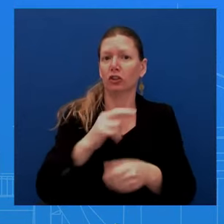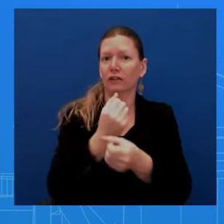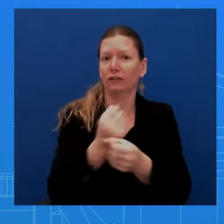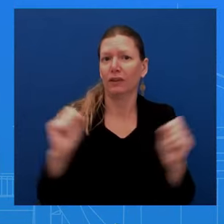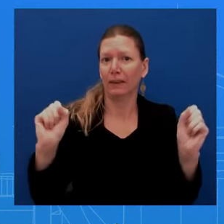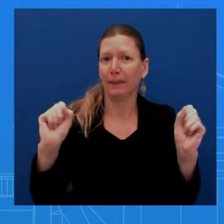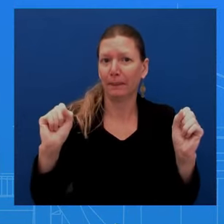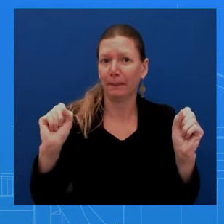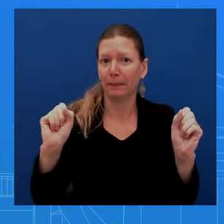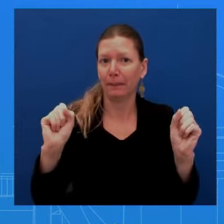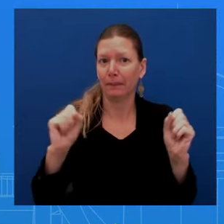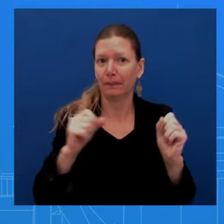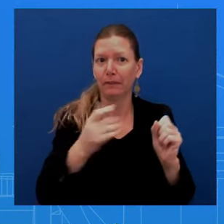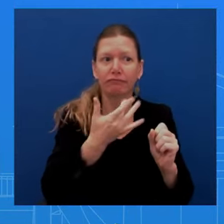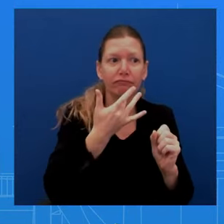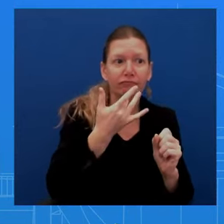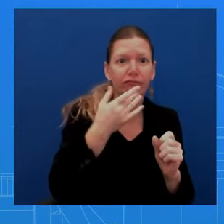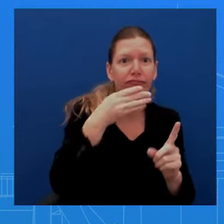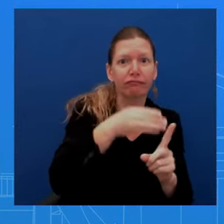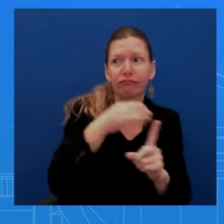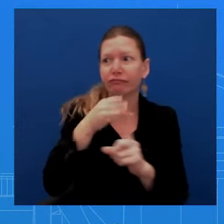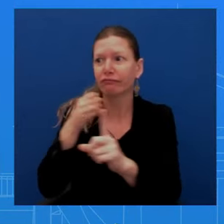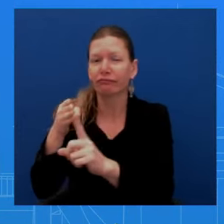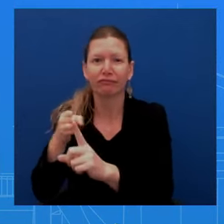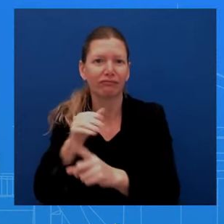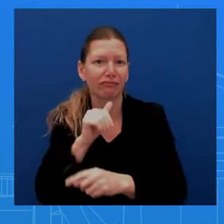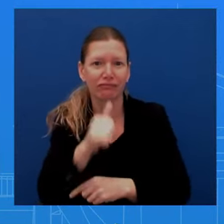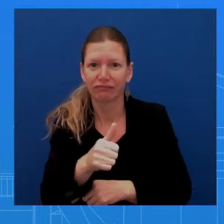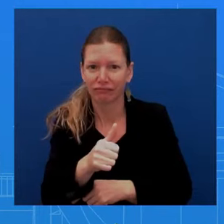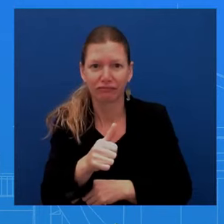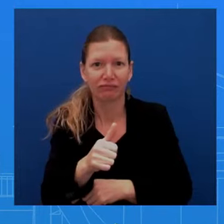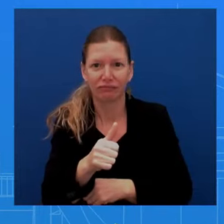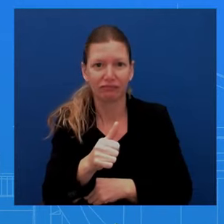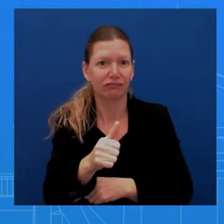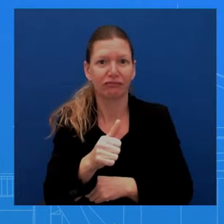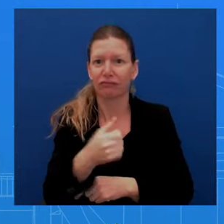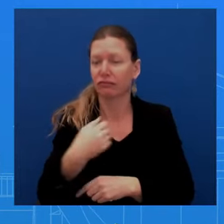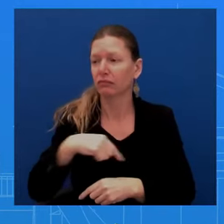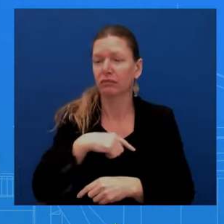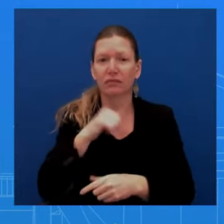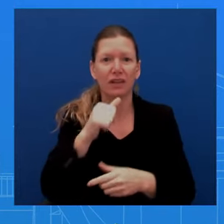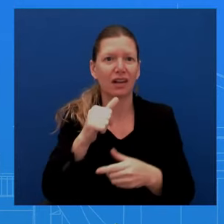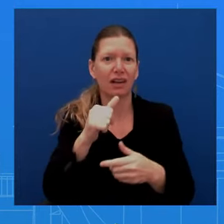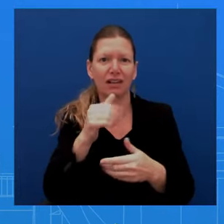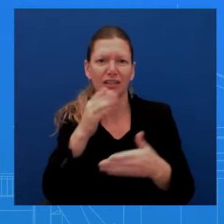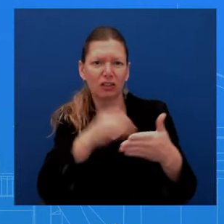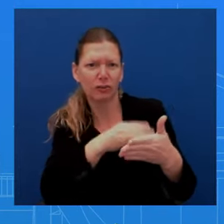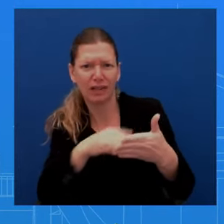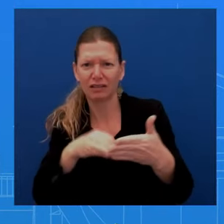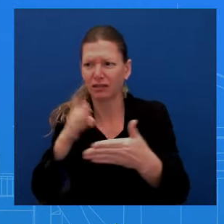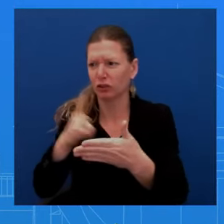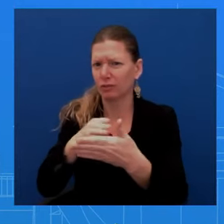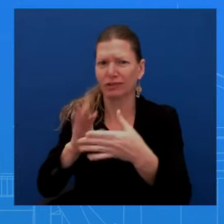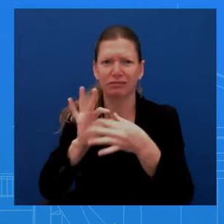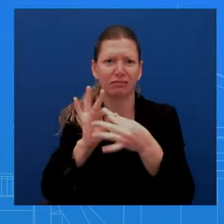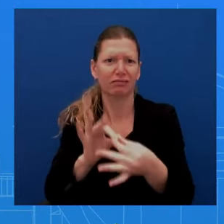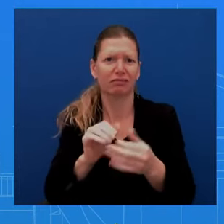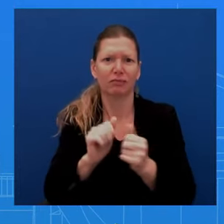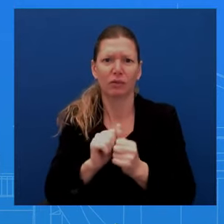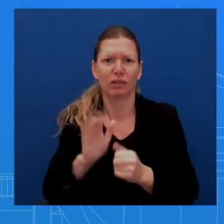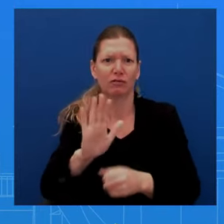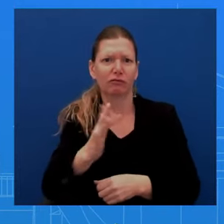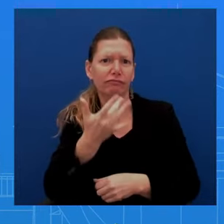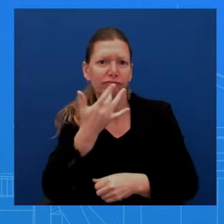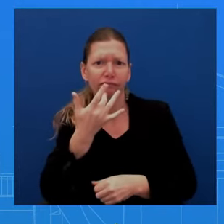faith or, or any, uh, any violence that's, that's hate based in, uh, that, that comes from, uh, that, that